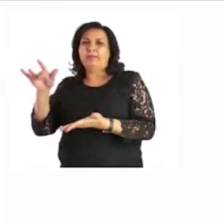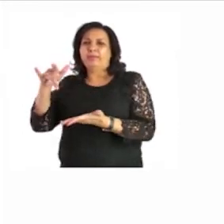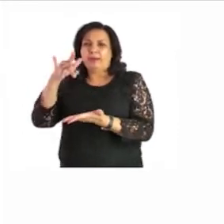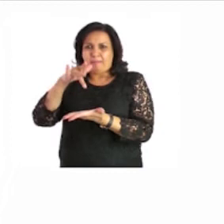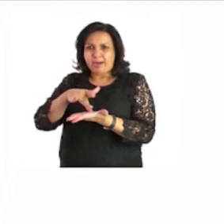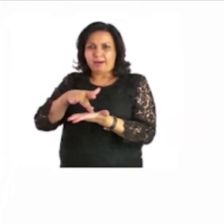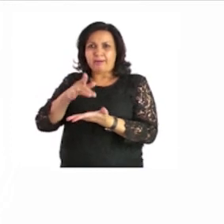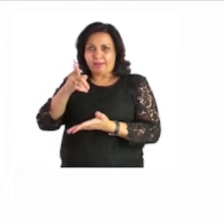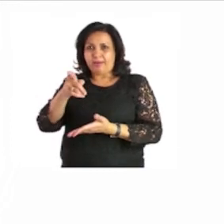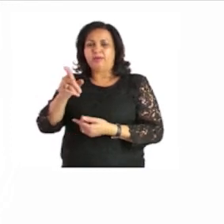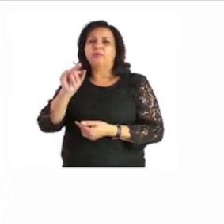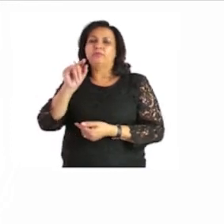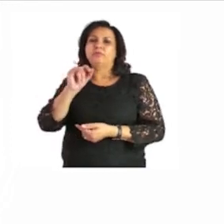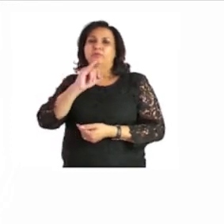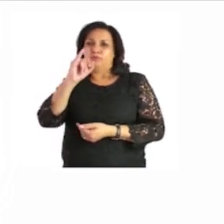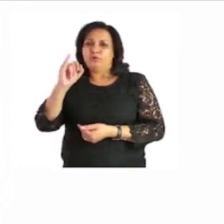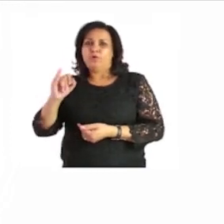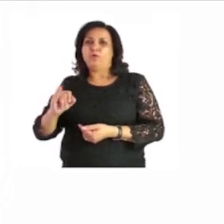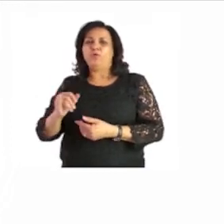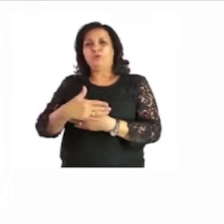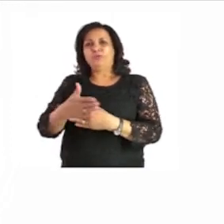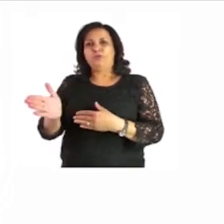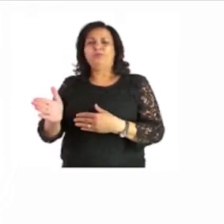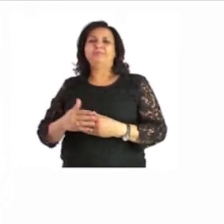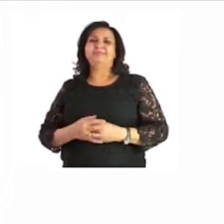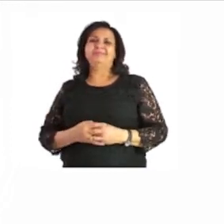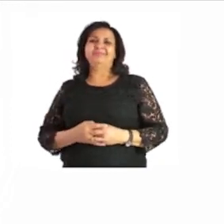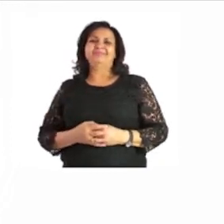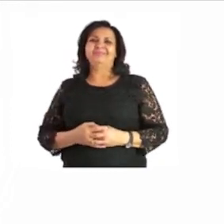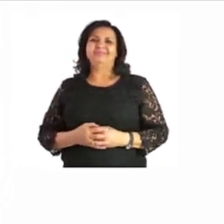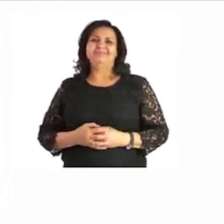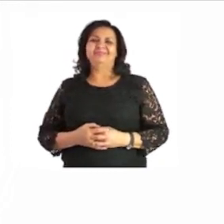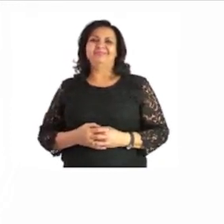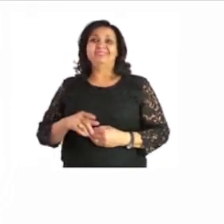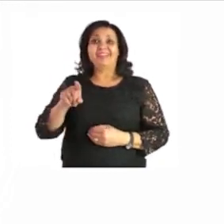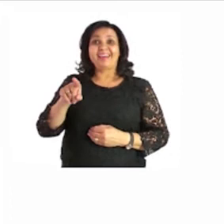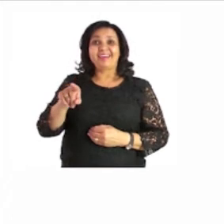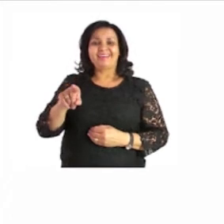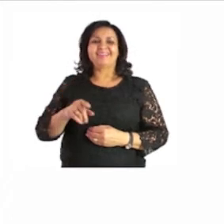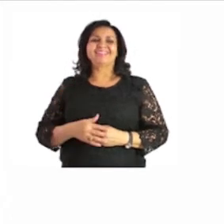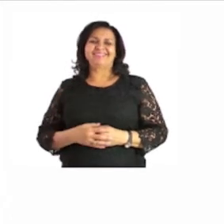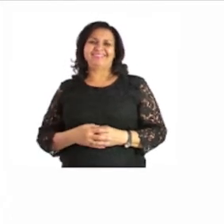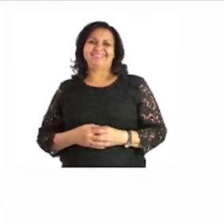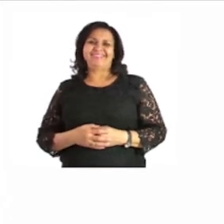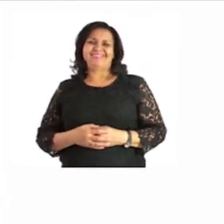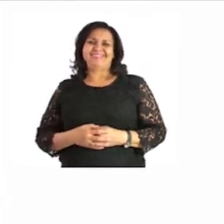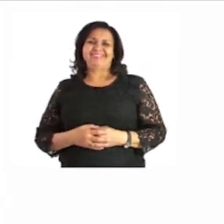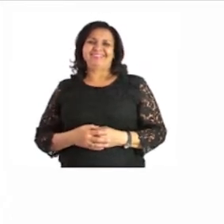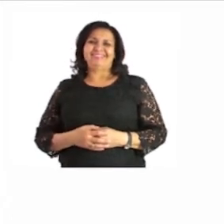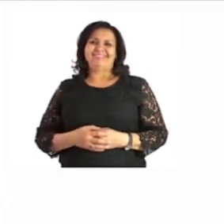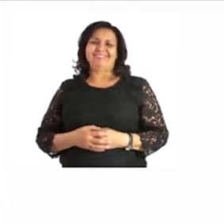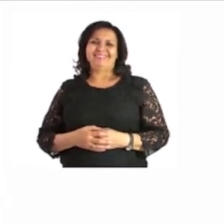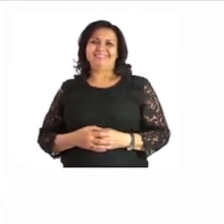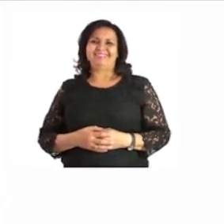yes you can do that yes I can see you show me where you have to draw but with that you